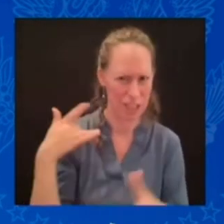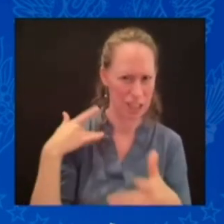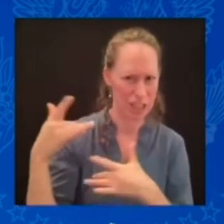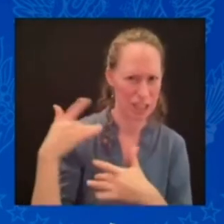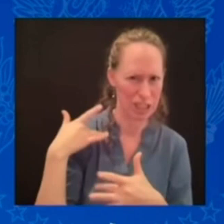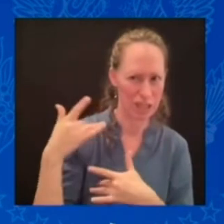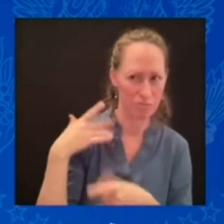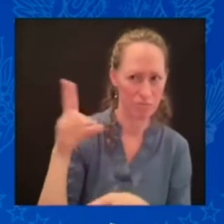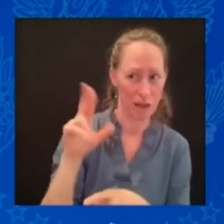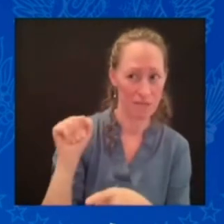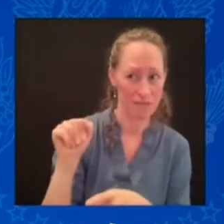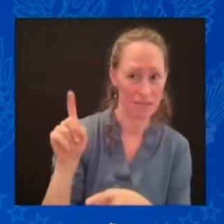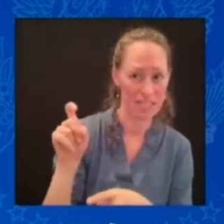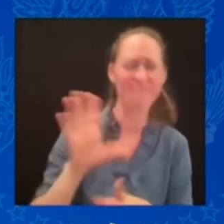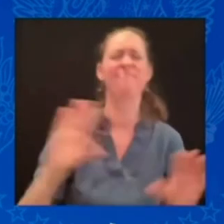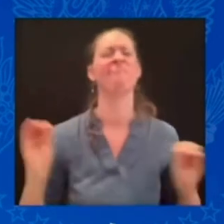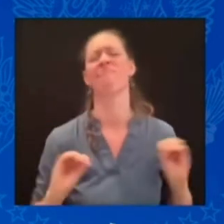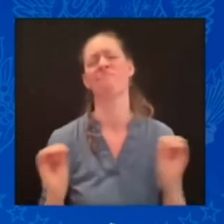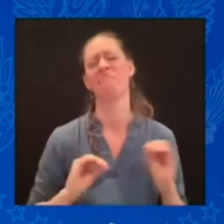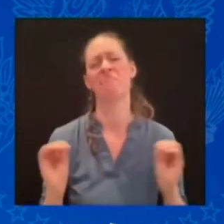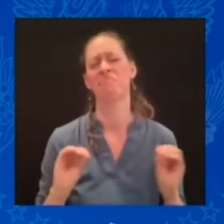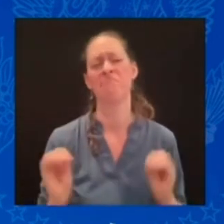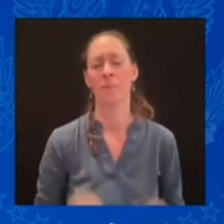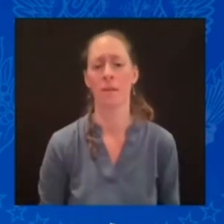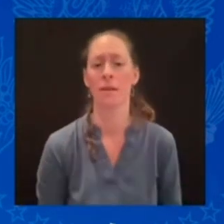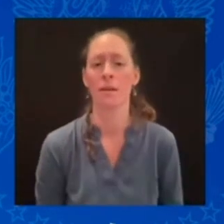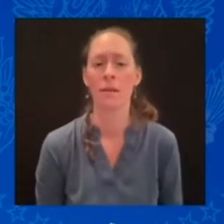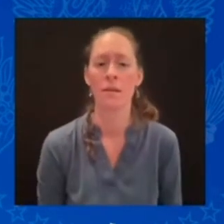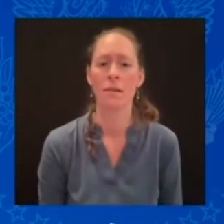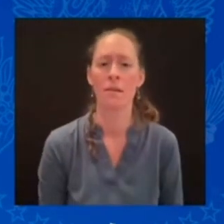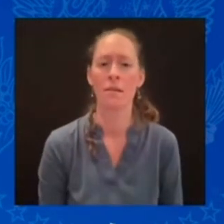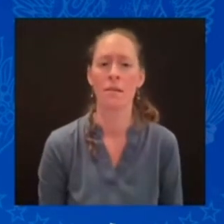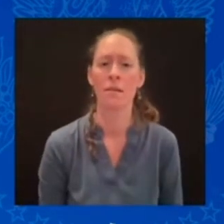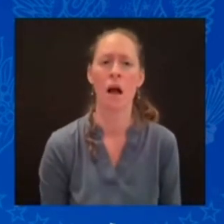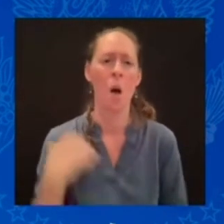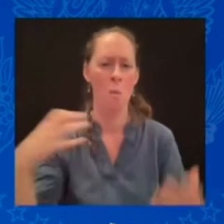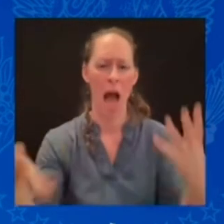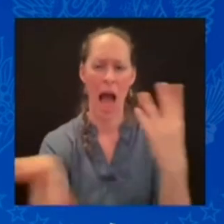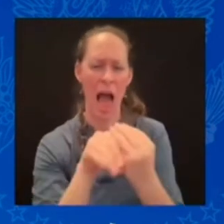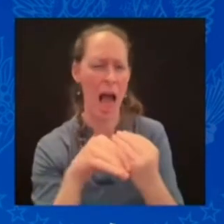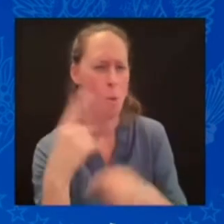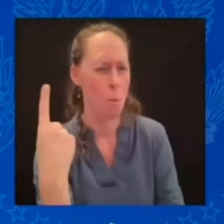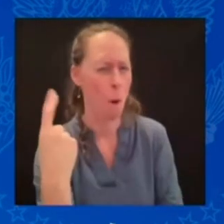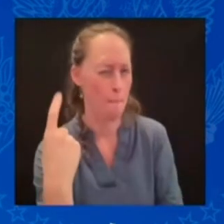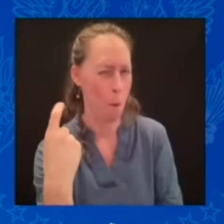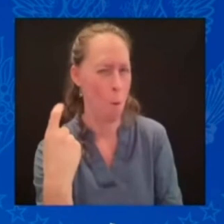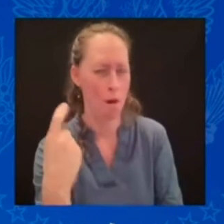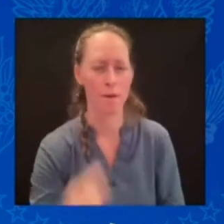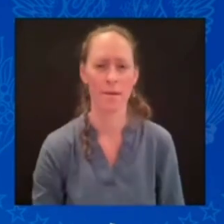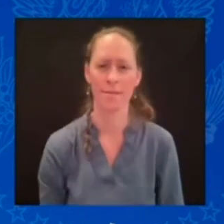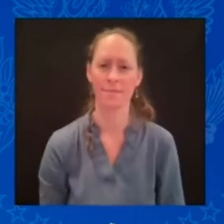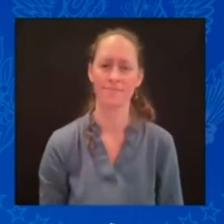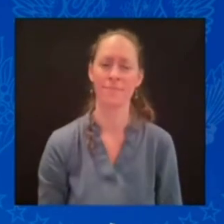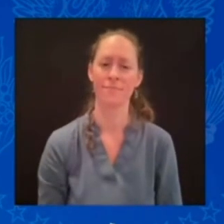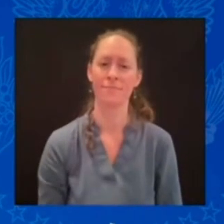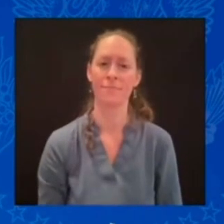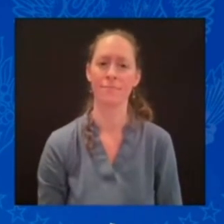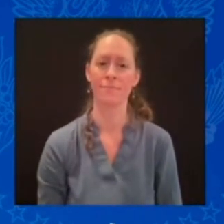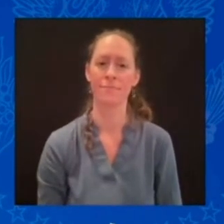Let me say one more thing. We learned a hard lesson. Peace and security in Europe